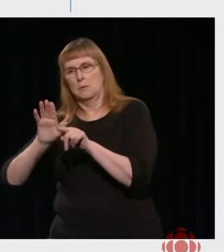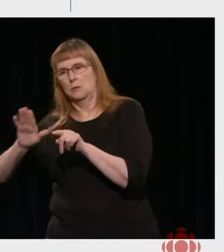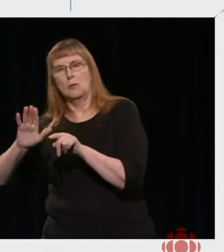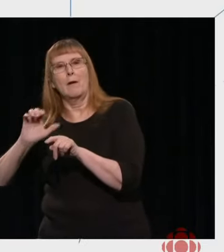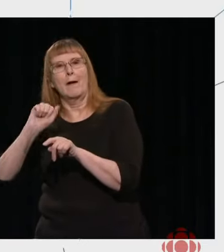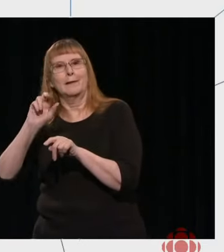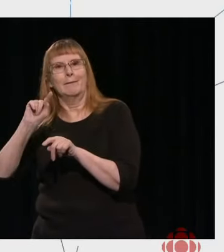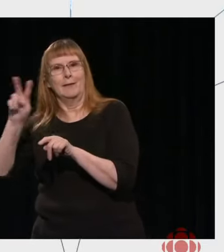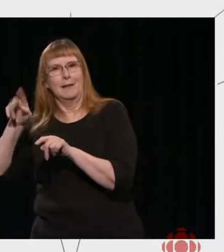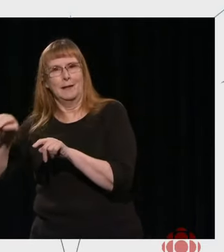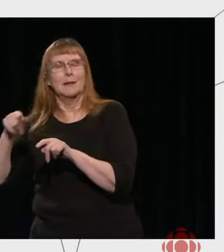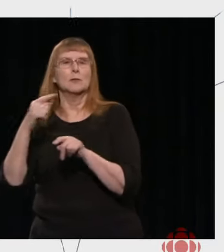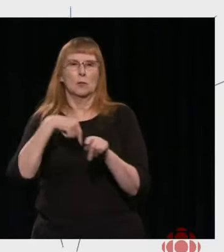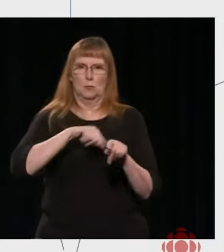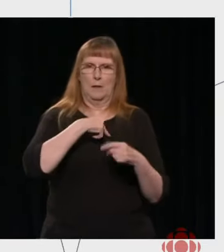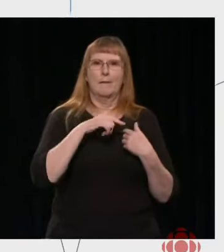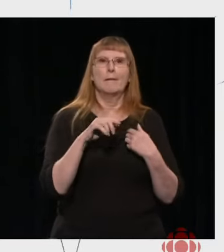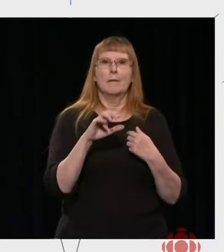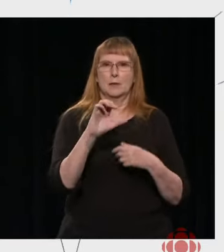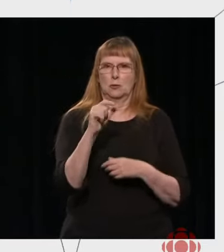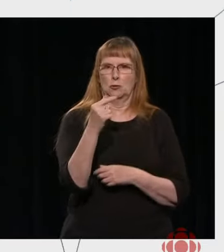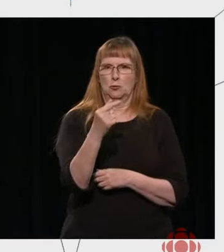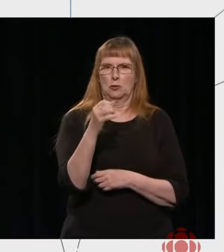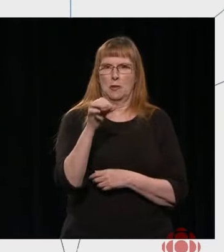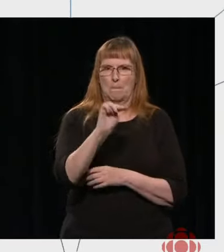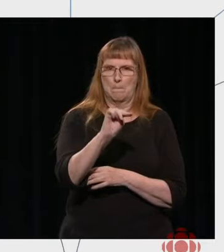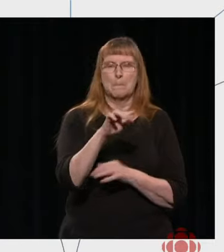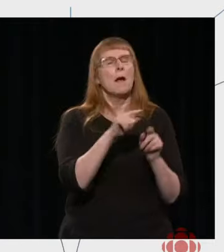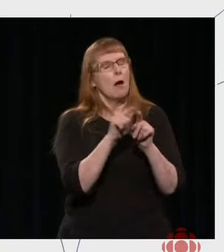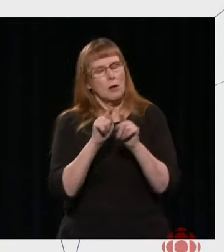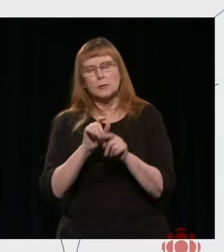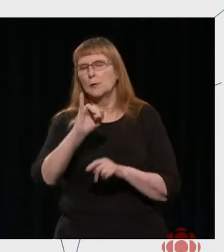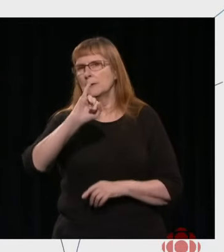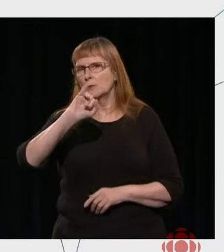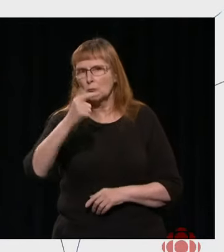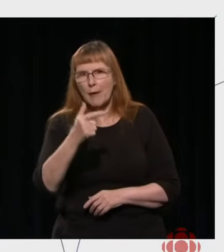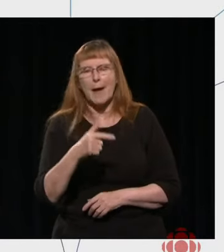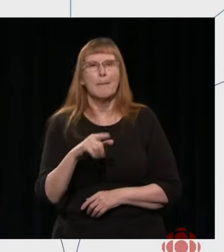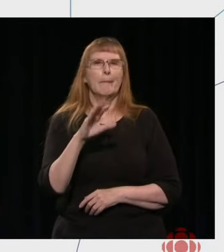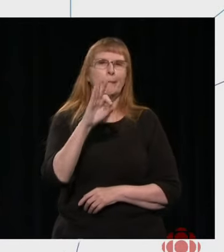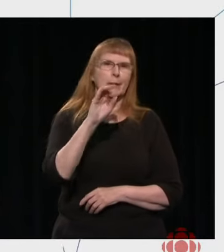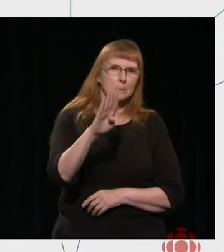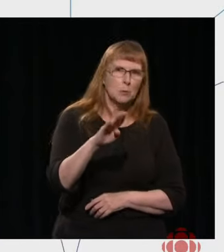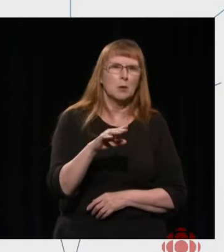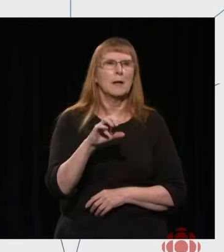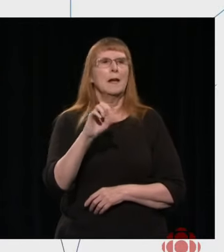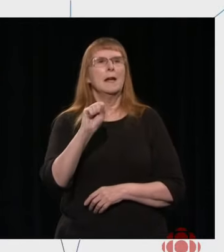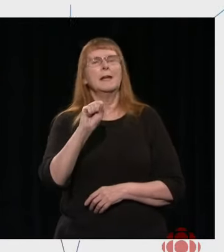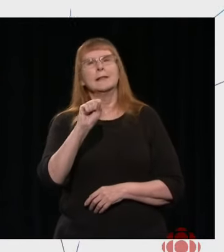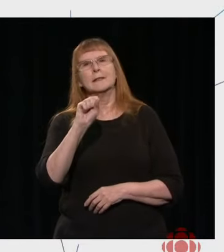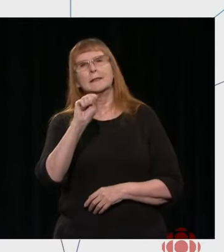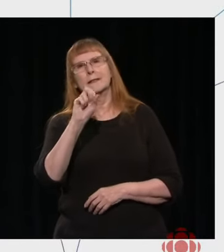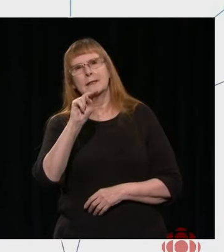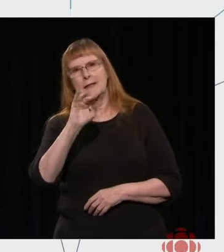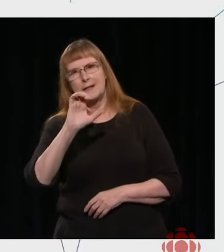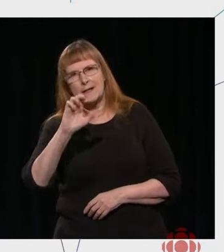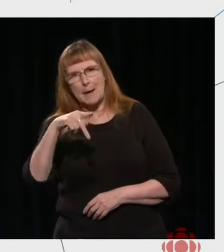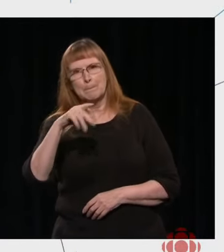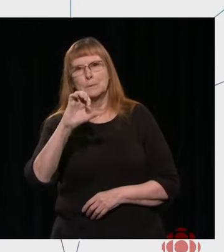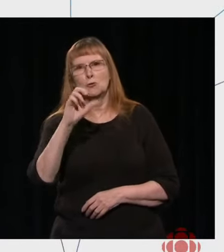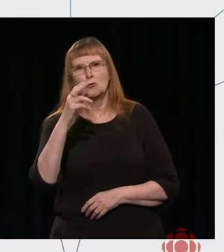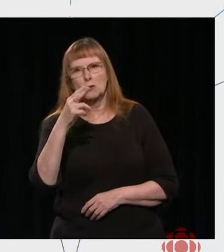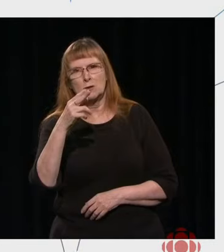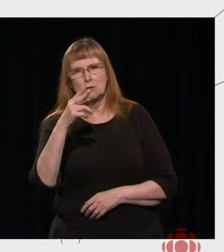We, too, are on all the social platforms on Snapchat and Instagram and Facebook and Twitter. We, too, are using